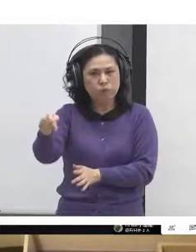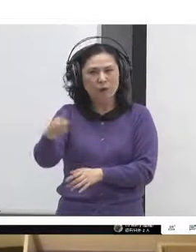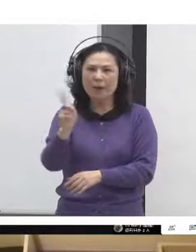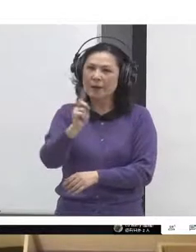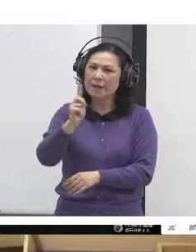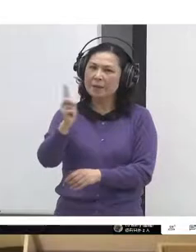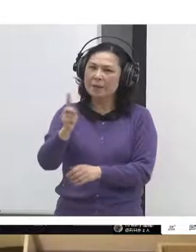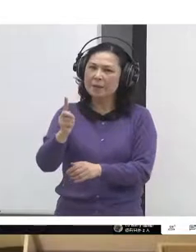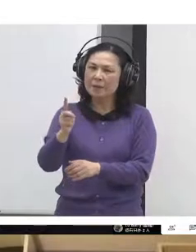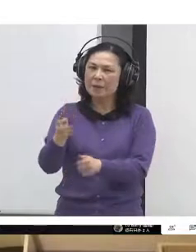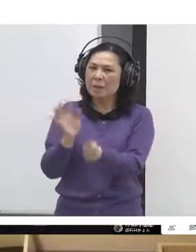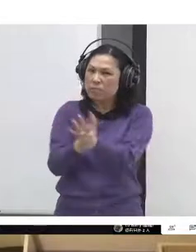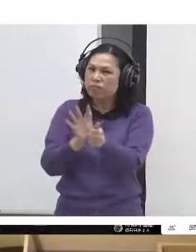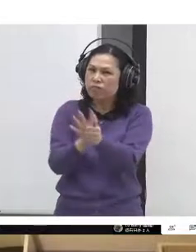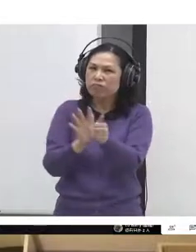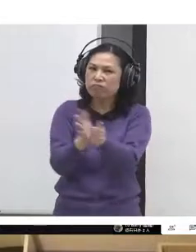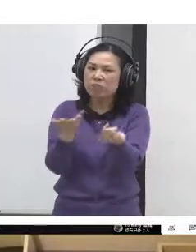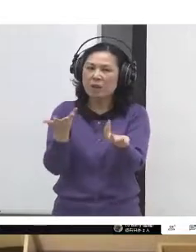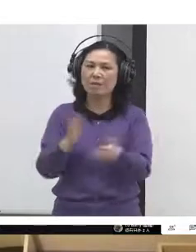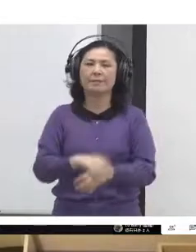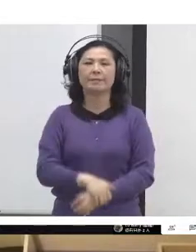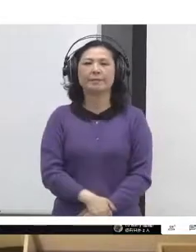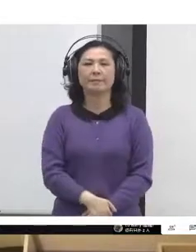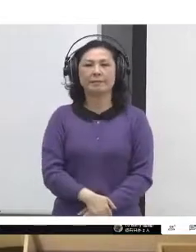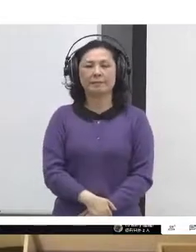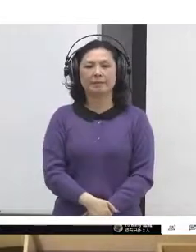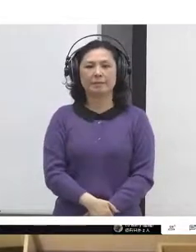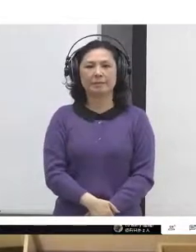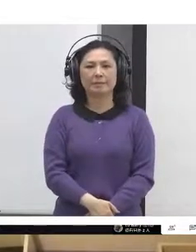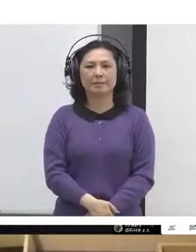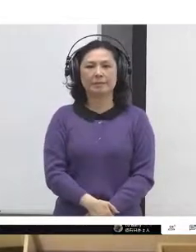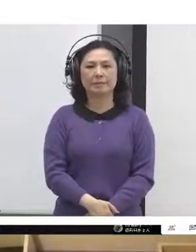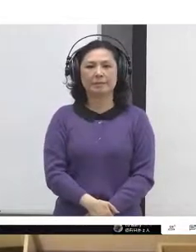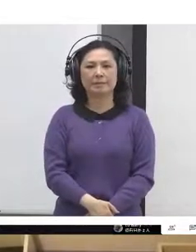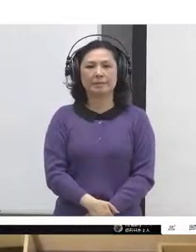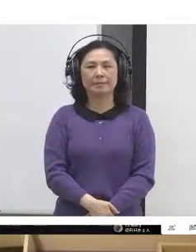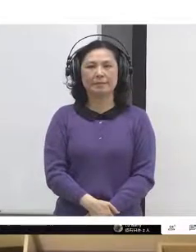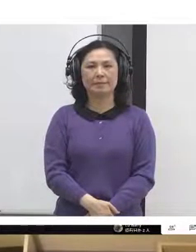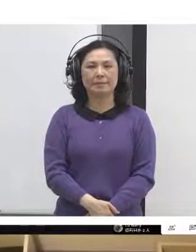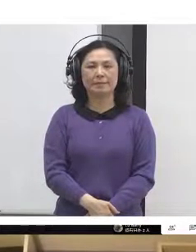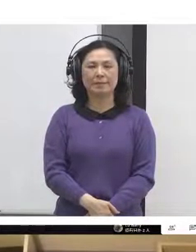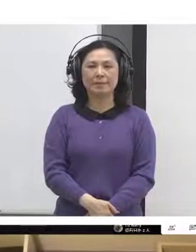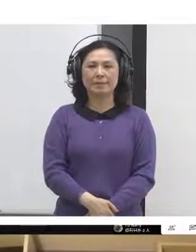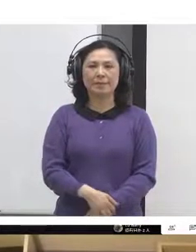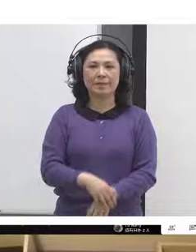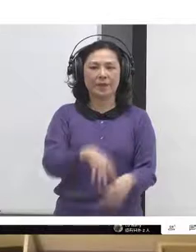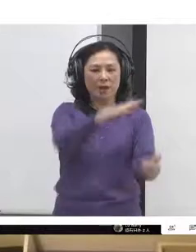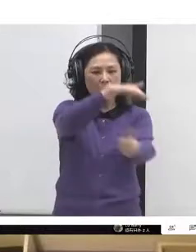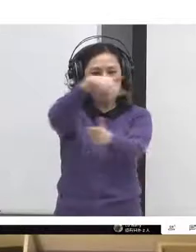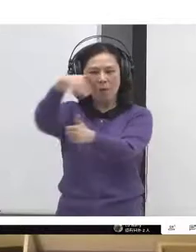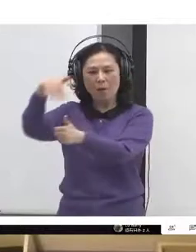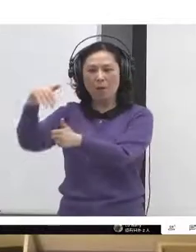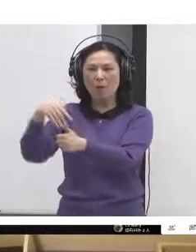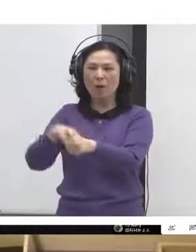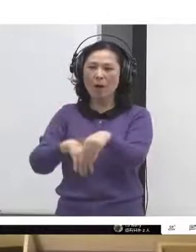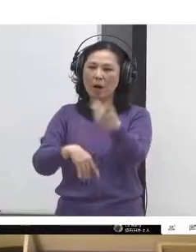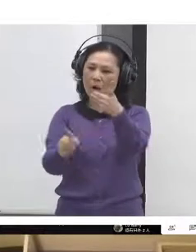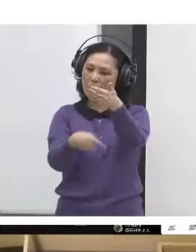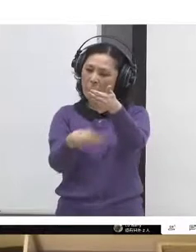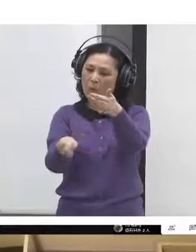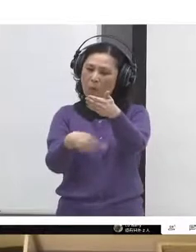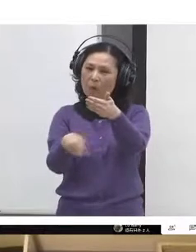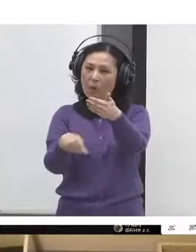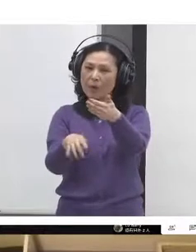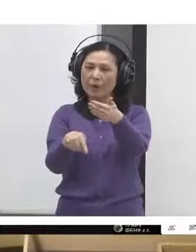going for a while is that we allocate people to a group of people, about nine people called the Hive, and they can work together